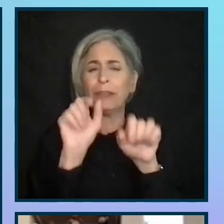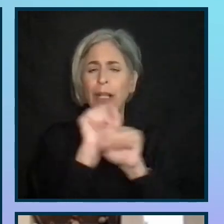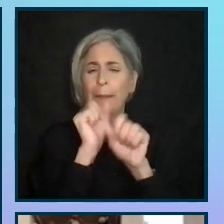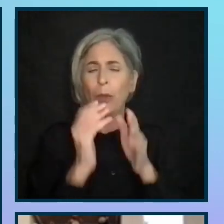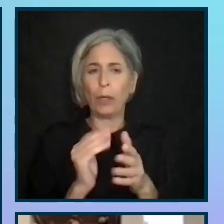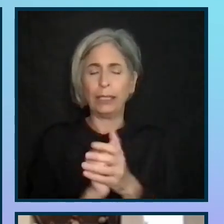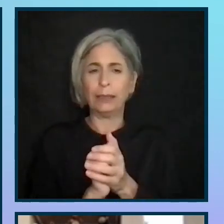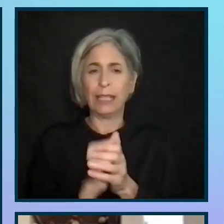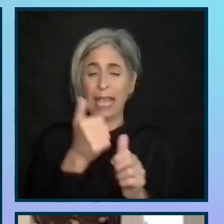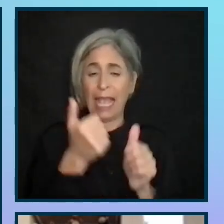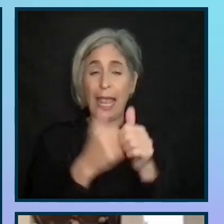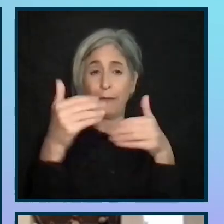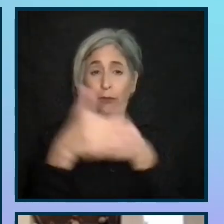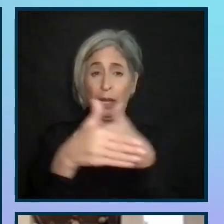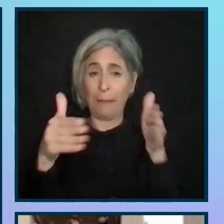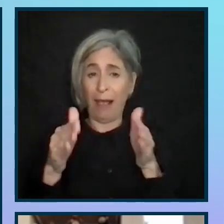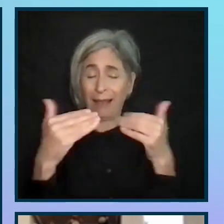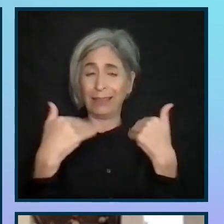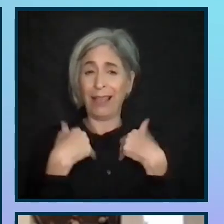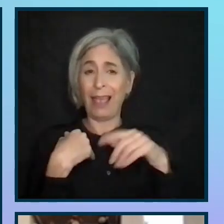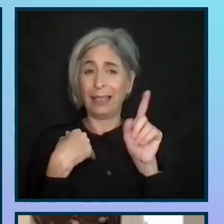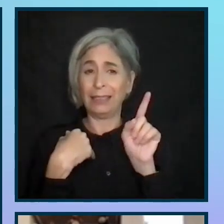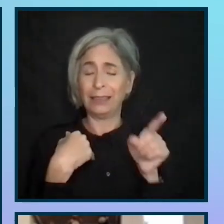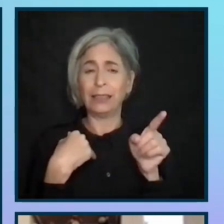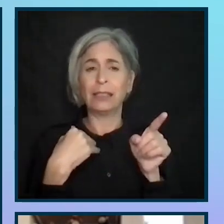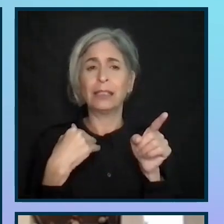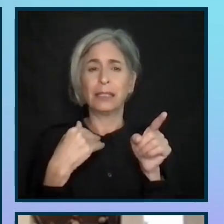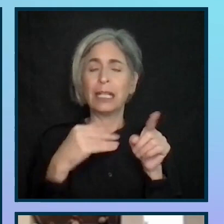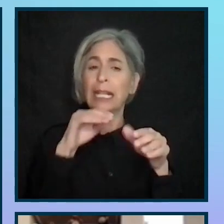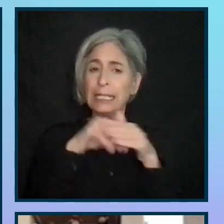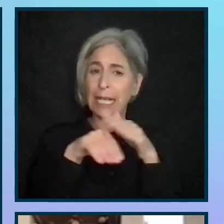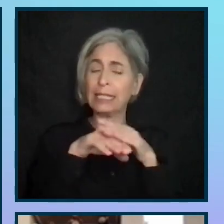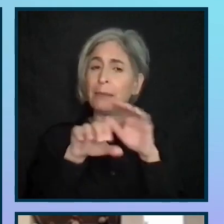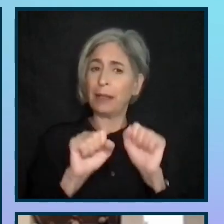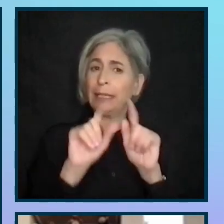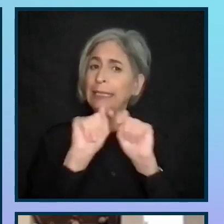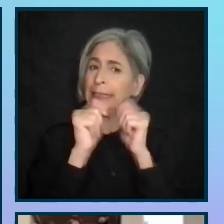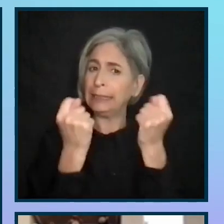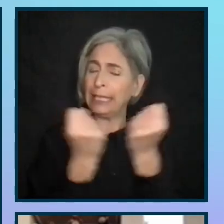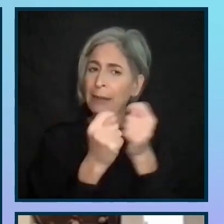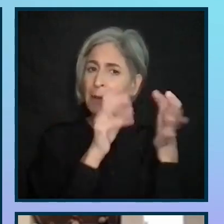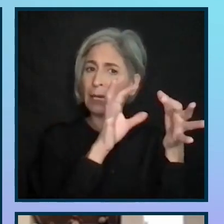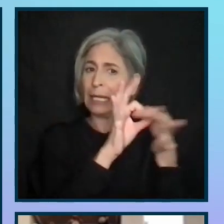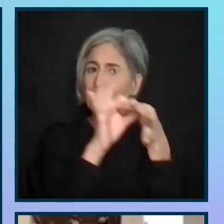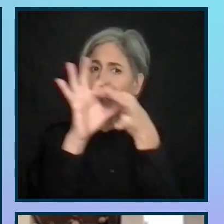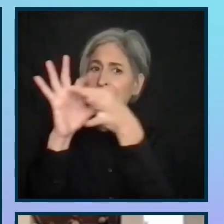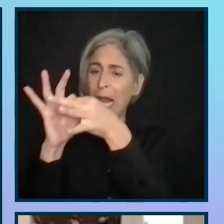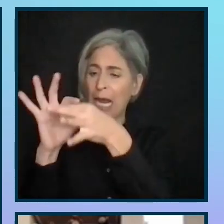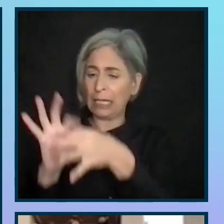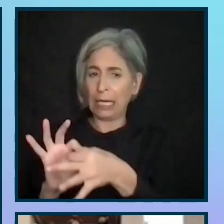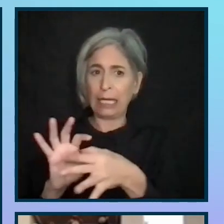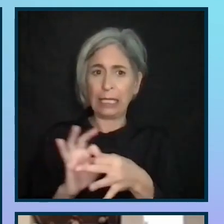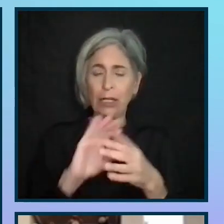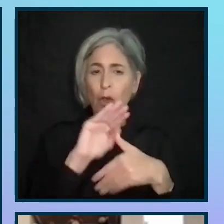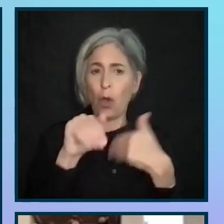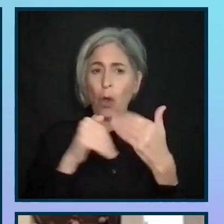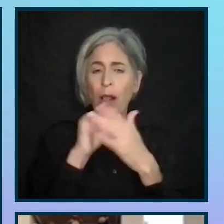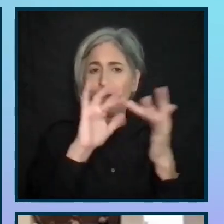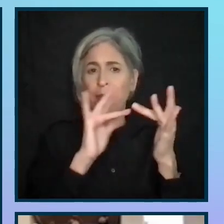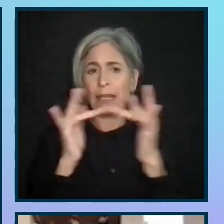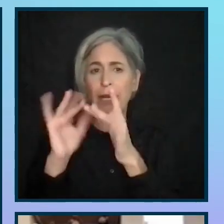Each of the boxes has an accessibility team connecting to all of the networks within their box.